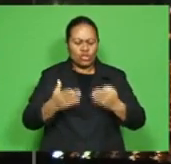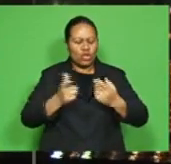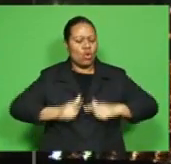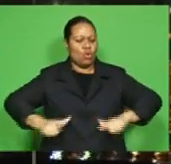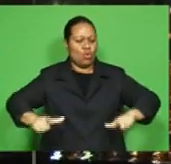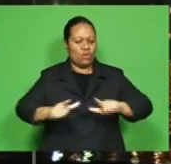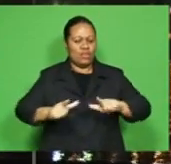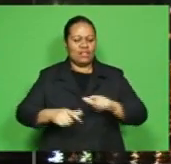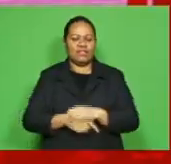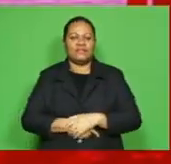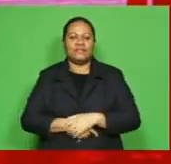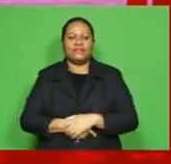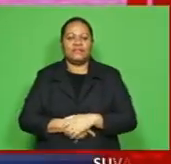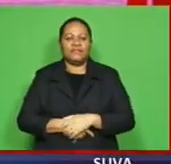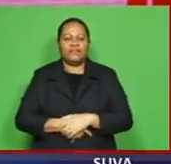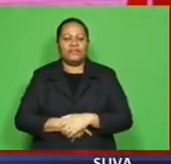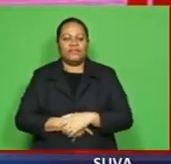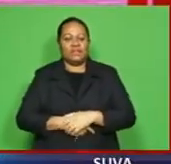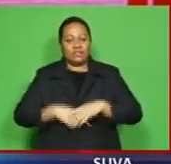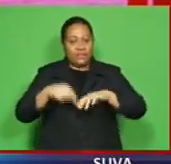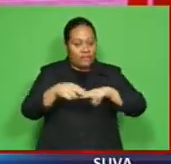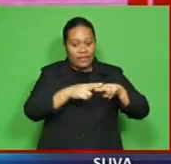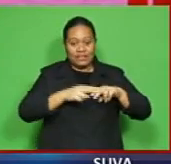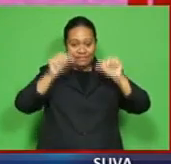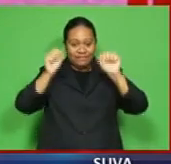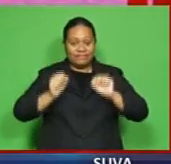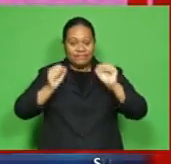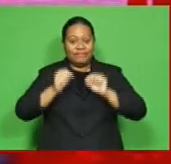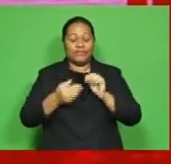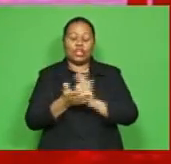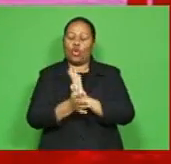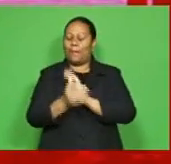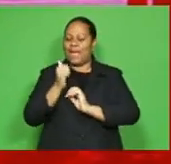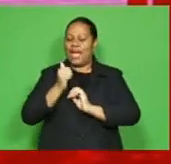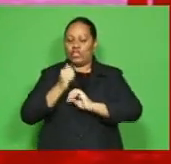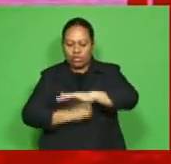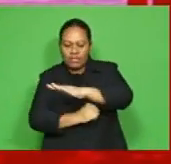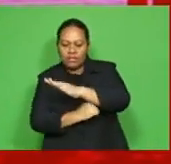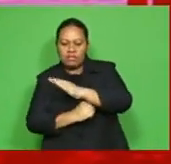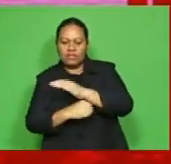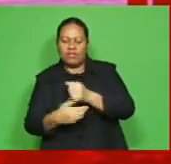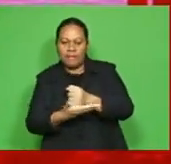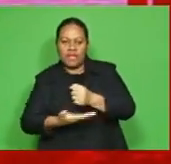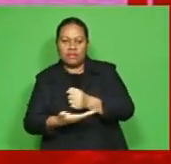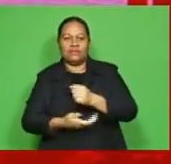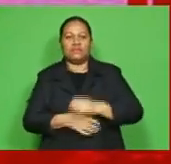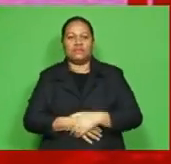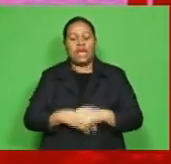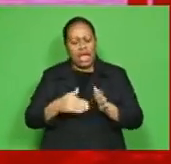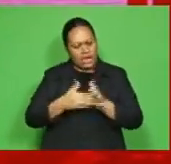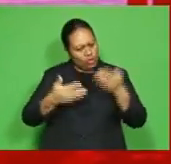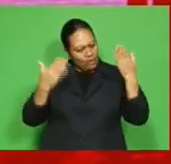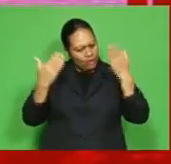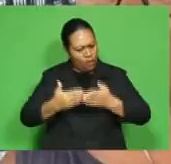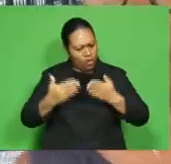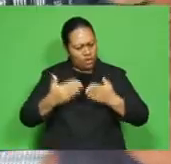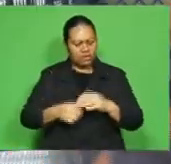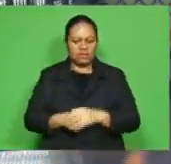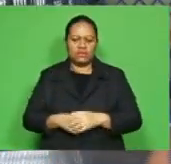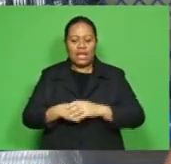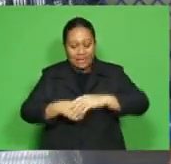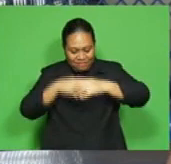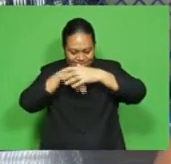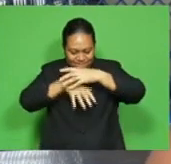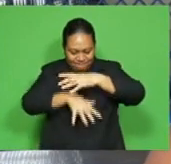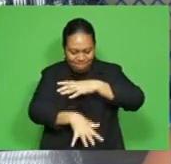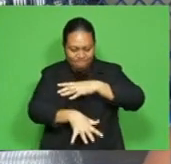with the story. Fiji weightlifting is now going back to the basics. Our focus right now is just grassroots